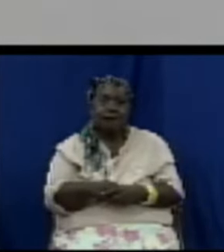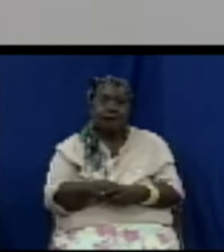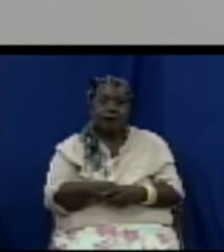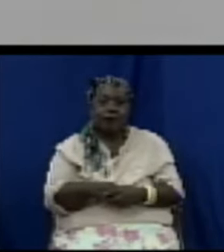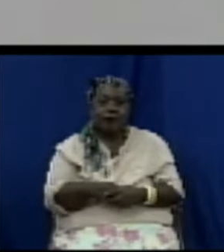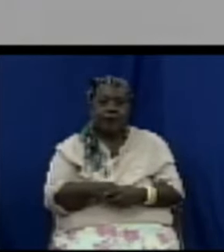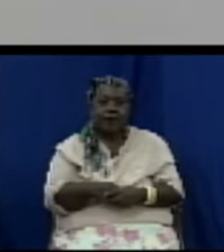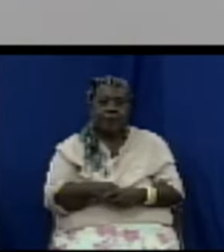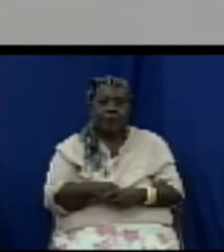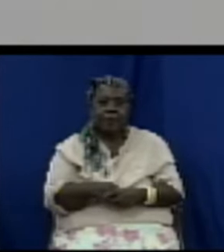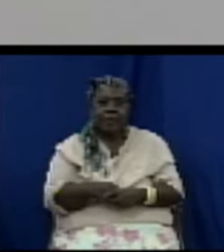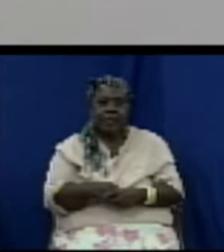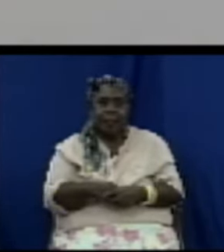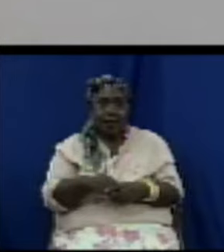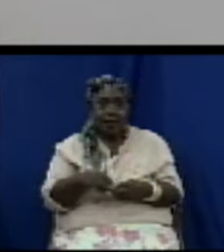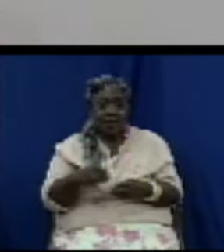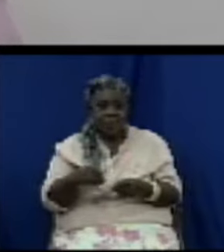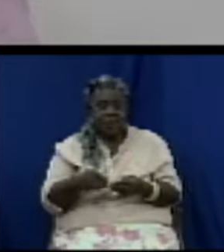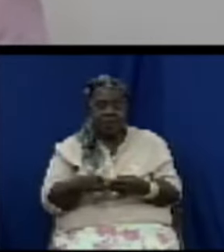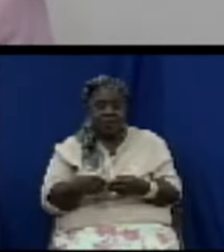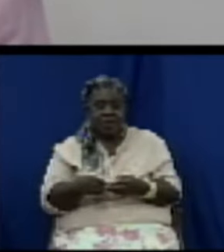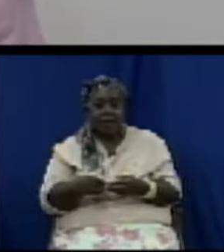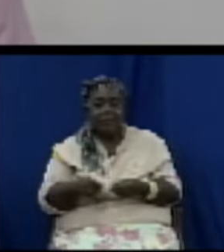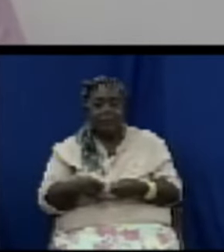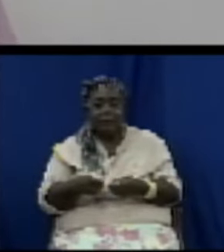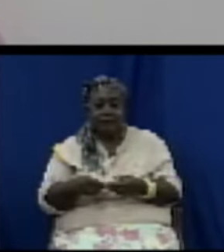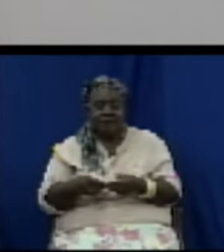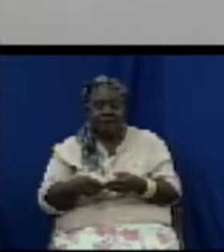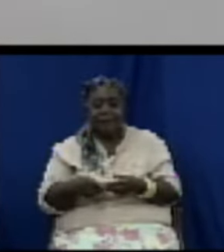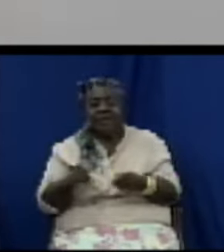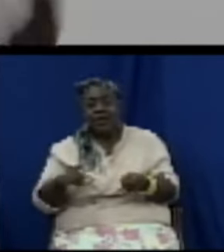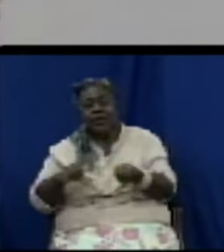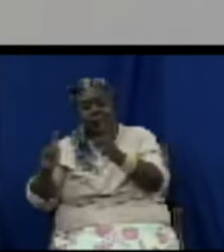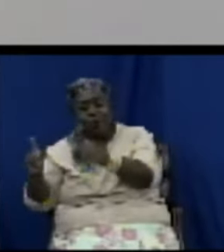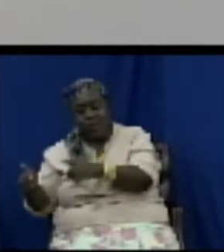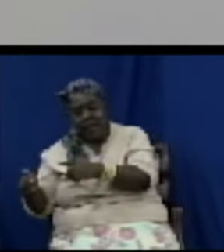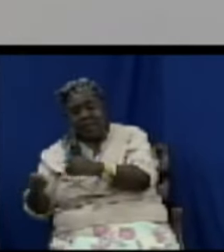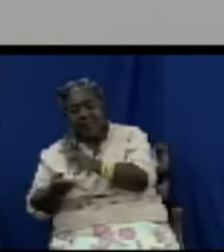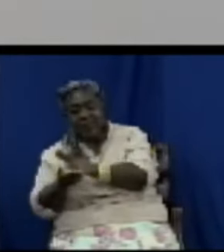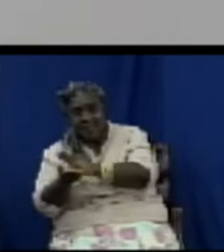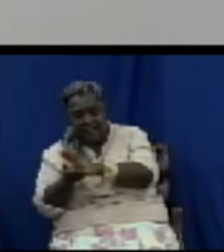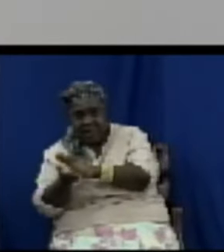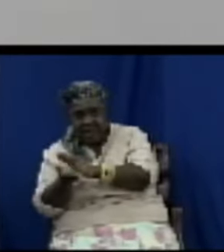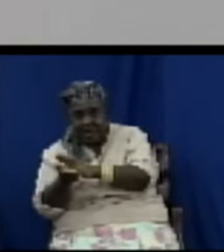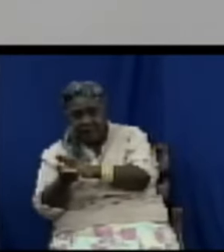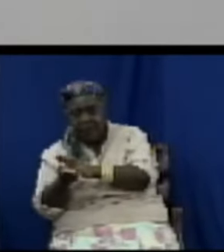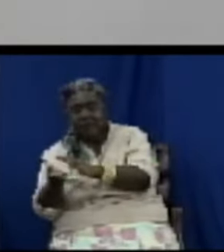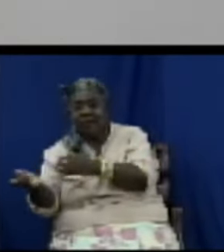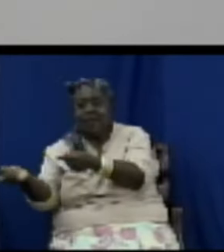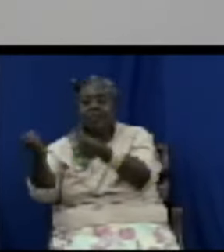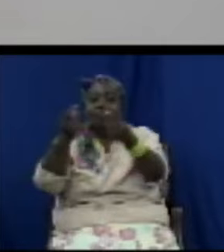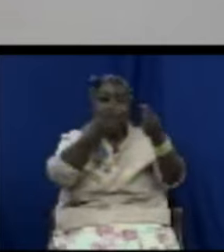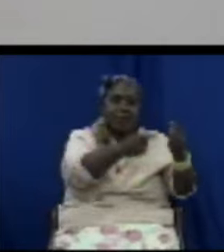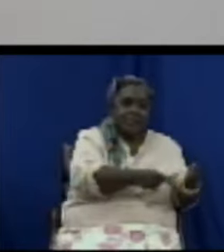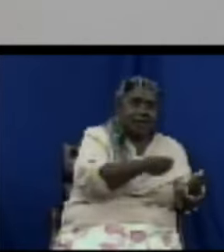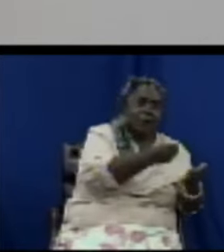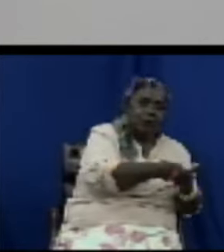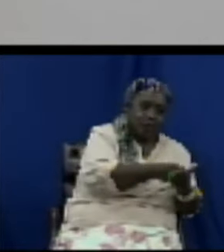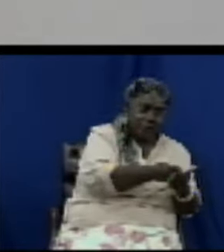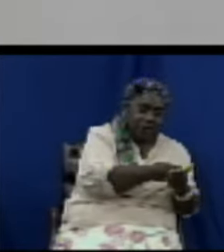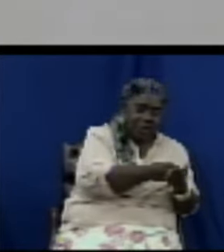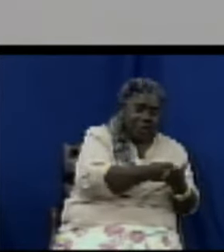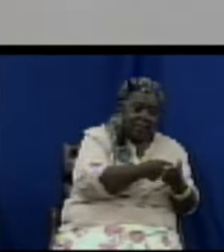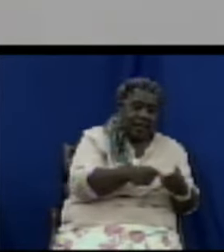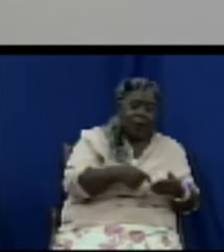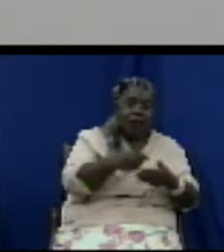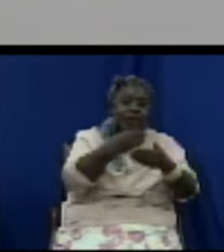I only take cash you have to go around to the ATM come back with the cash by the time she gets